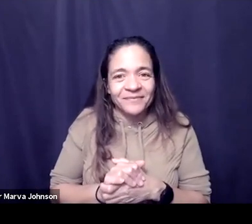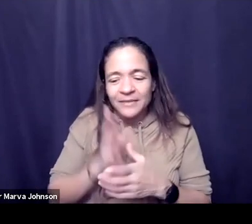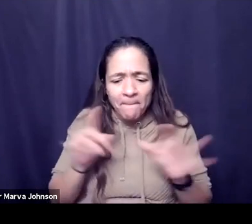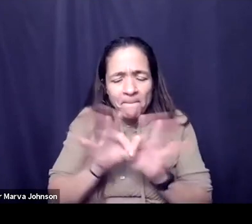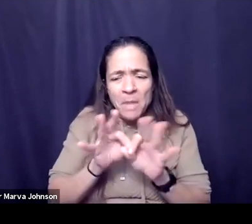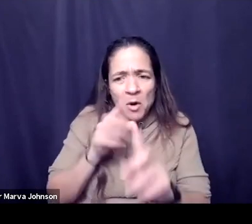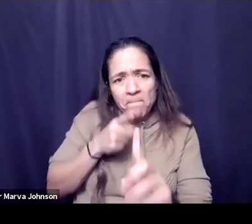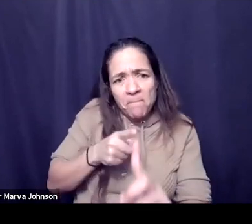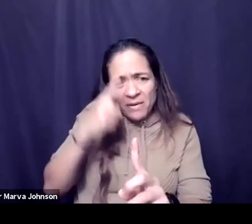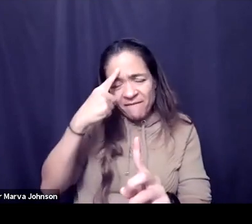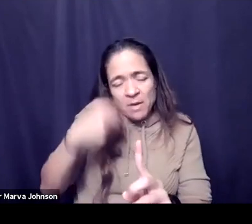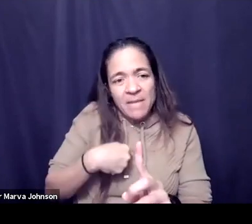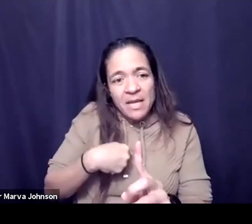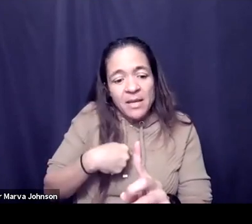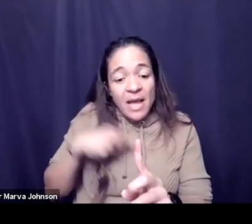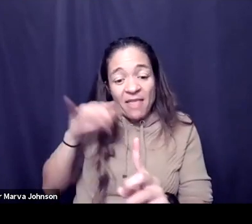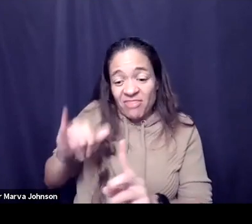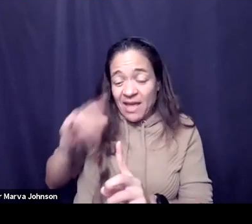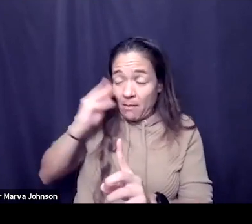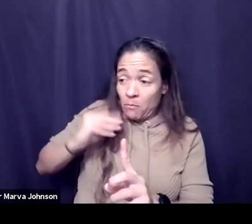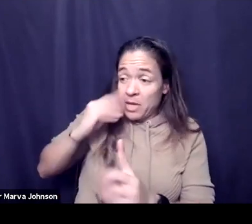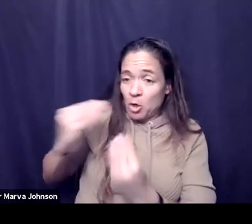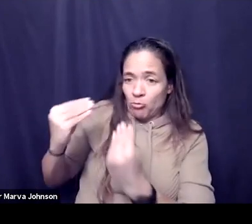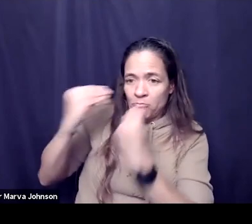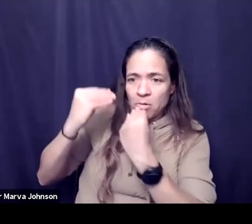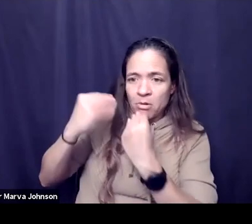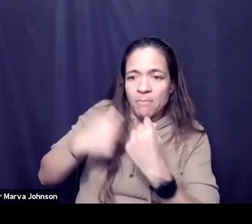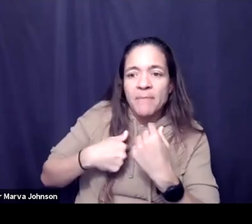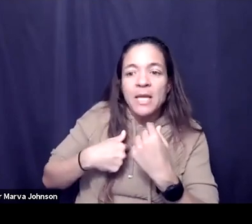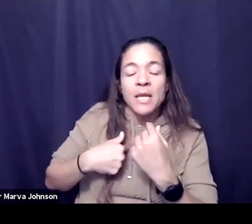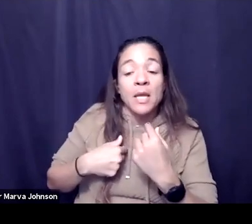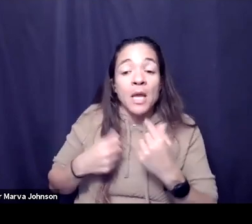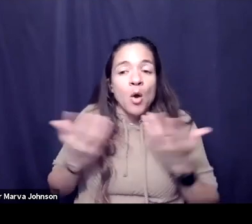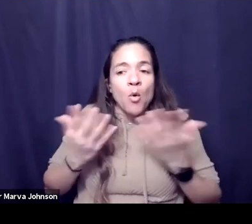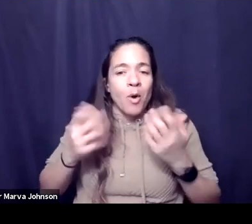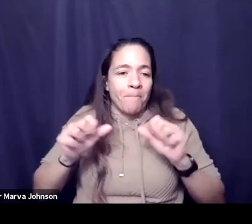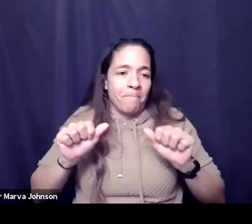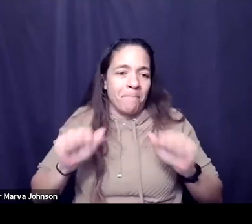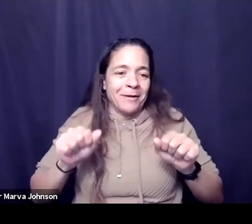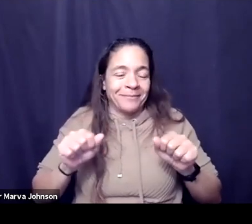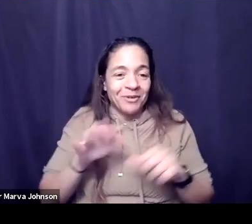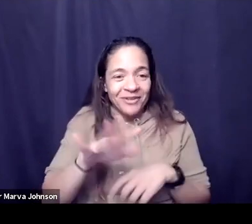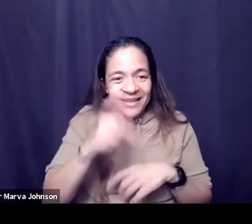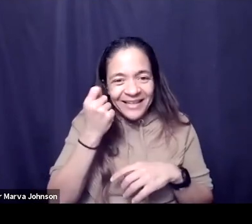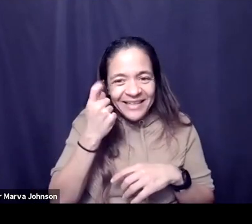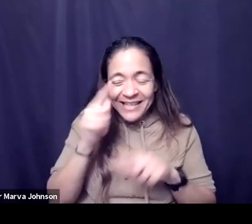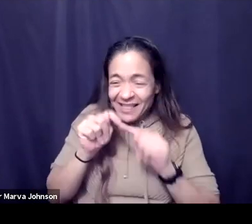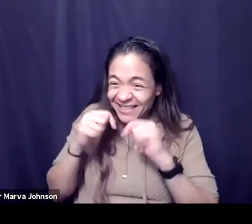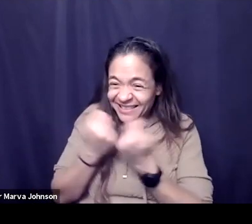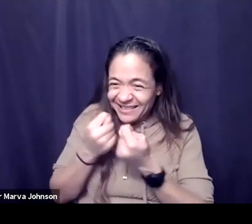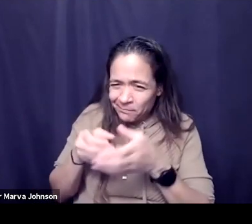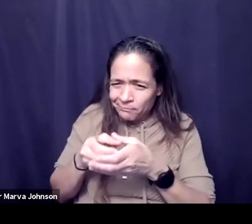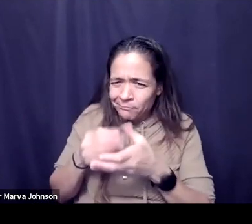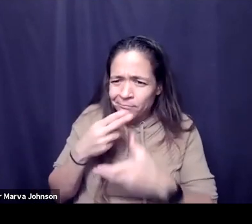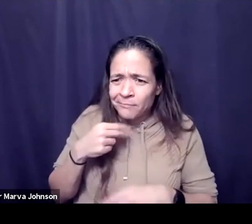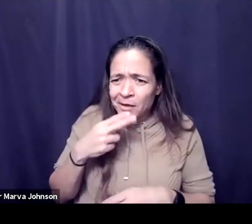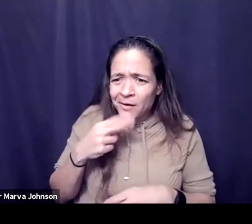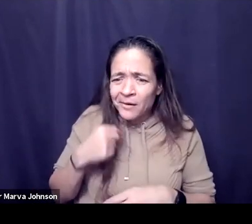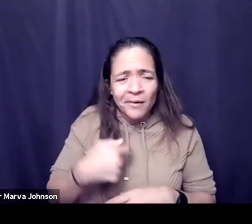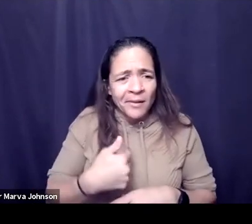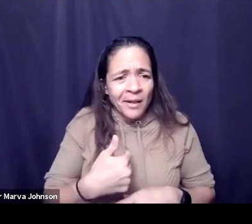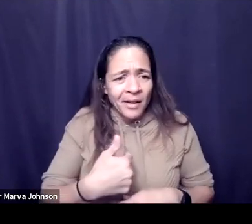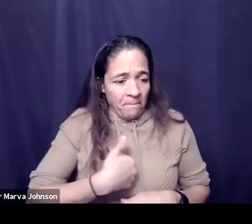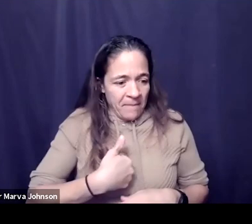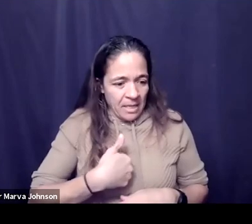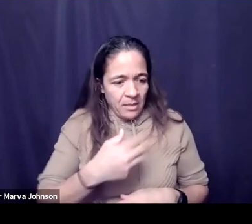taught me that how much was possible i mean the team was small at headquarters right it was me and the small team i